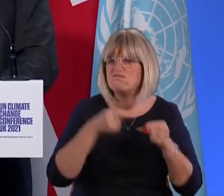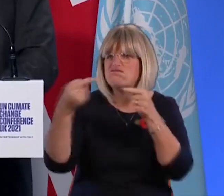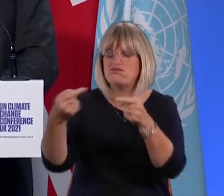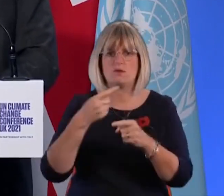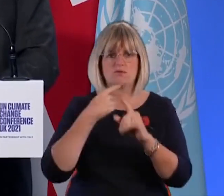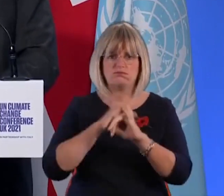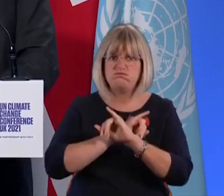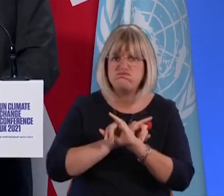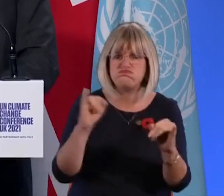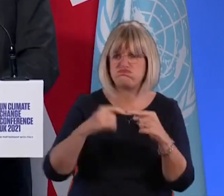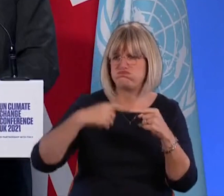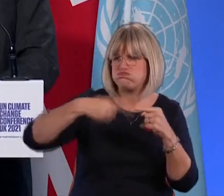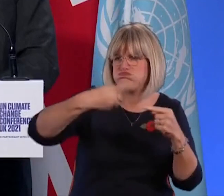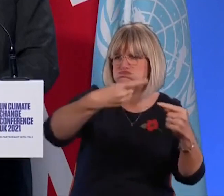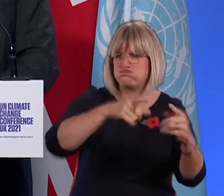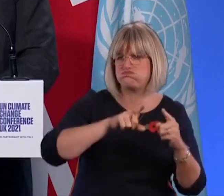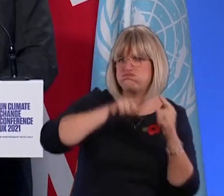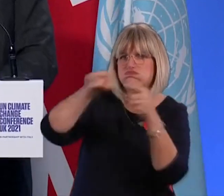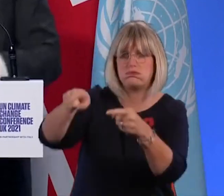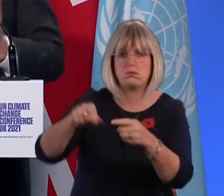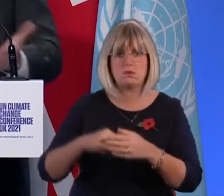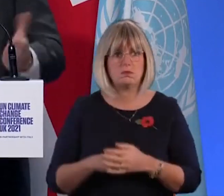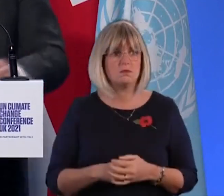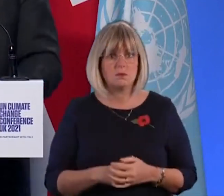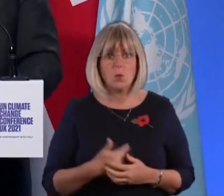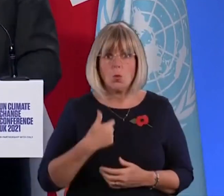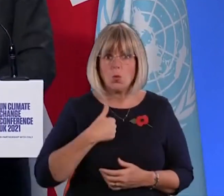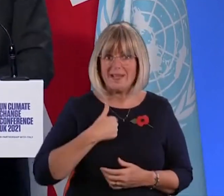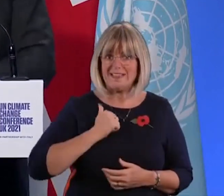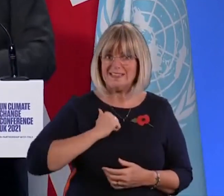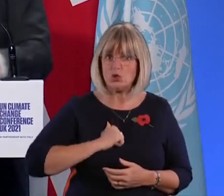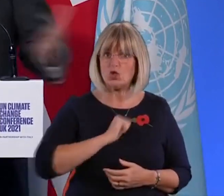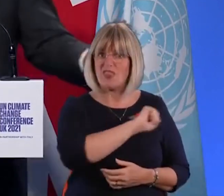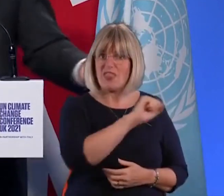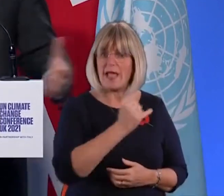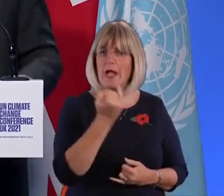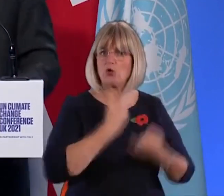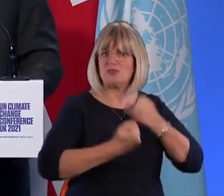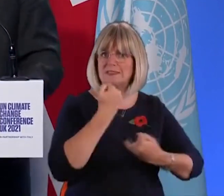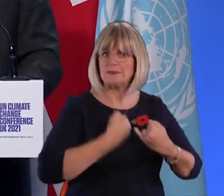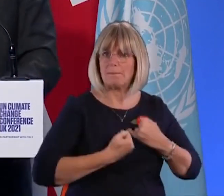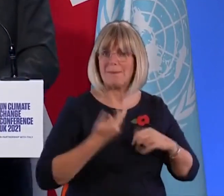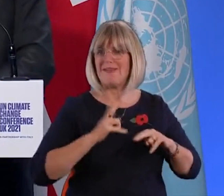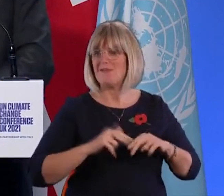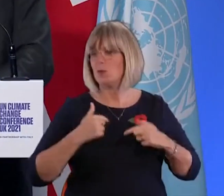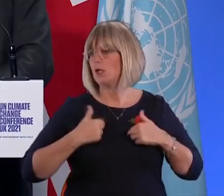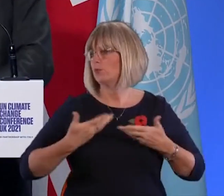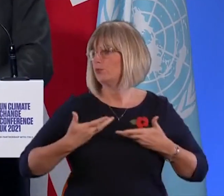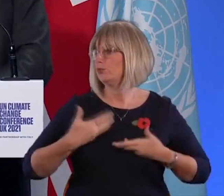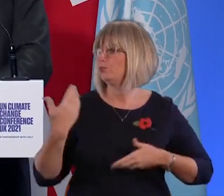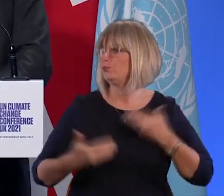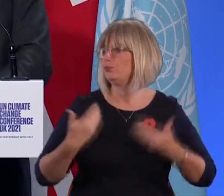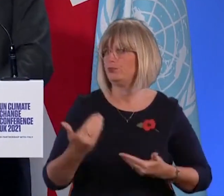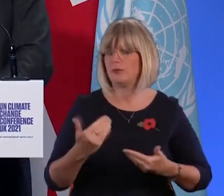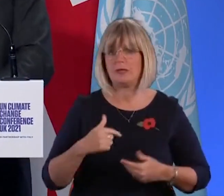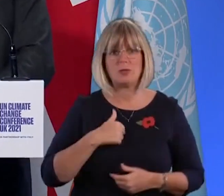criticism and their opprobrium, because we know what needs to be done and we all agree what needs to be done. We just need the